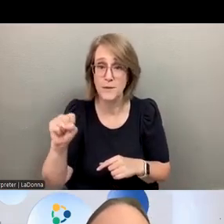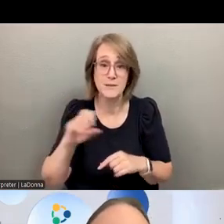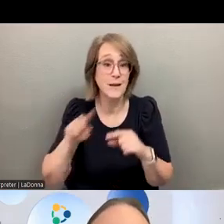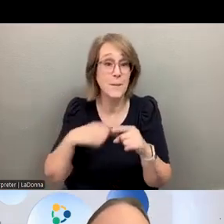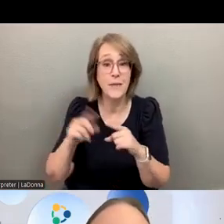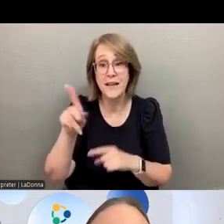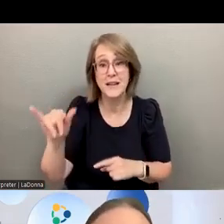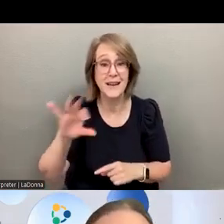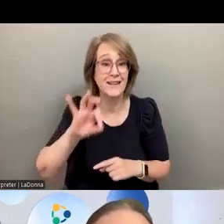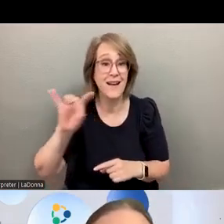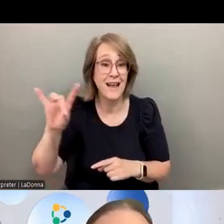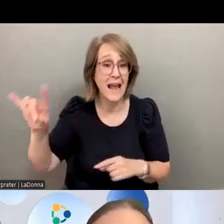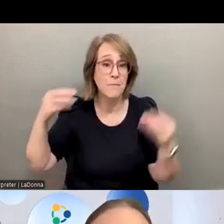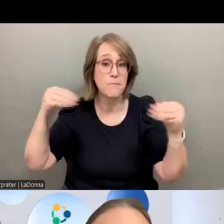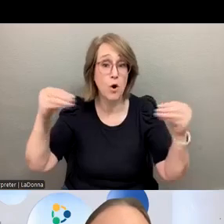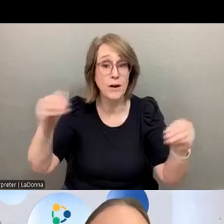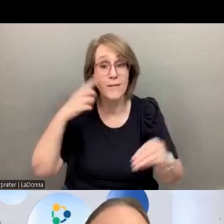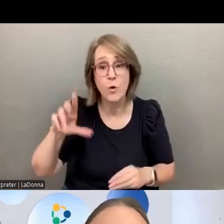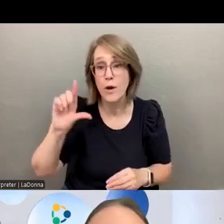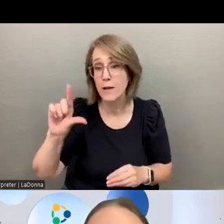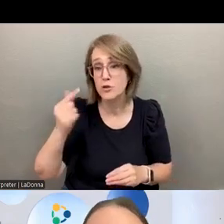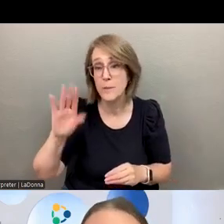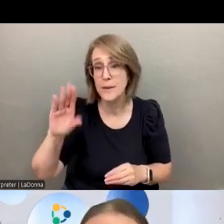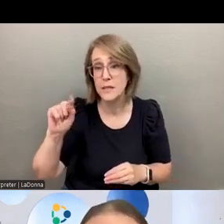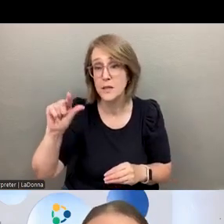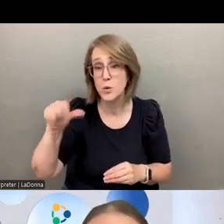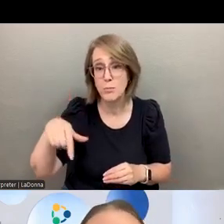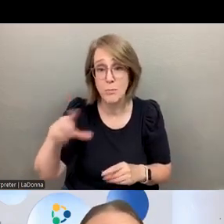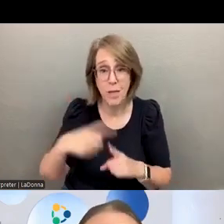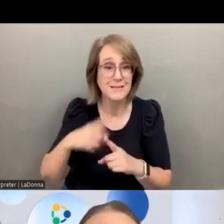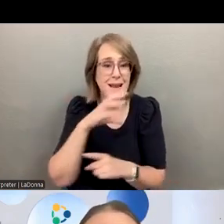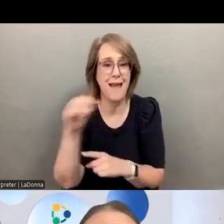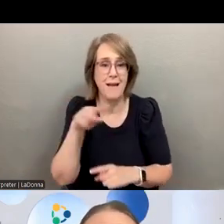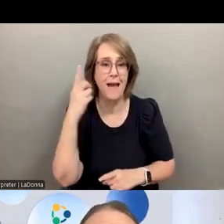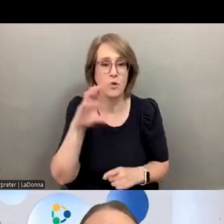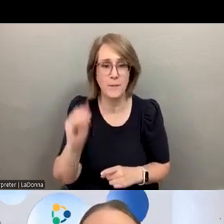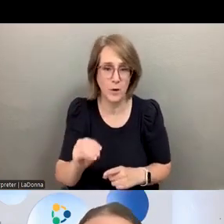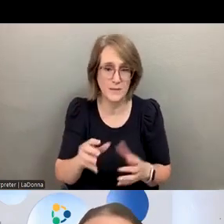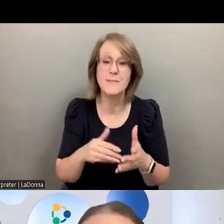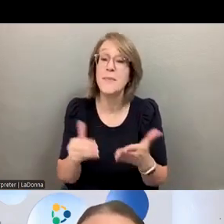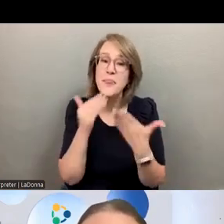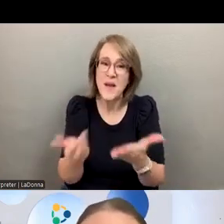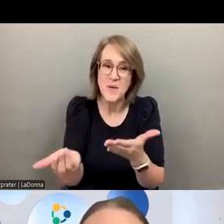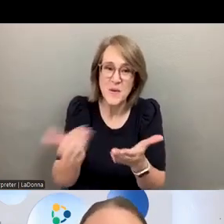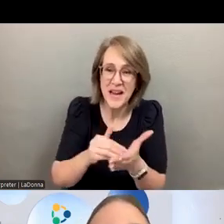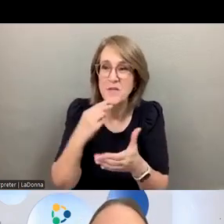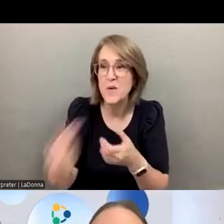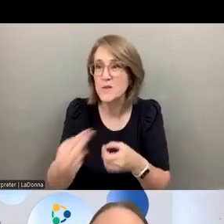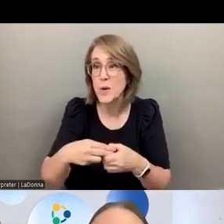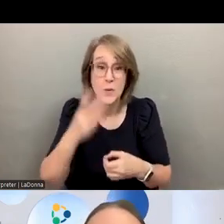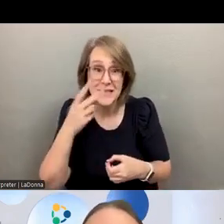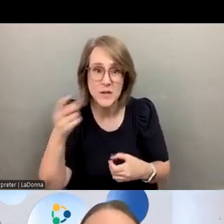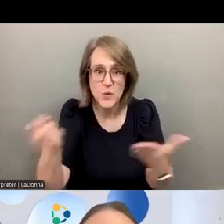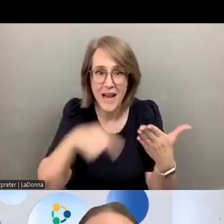Kentucky 988 marketing for LGBTQ plus and African-Americans. In the meantime, I want to thank you all for joining us today, and we'll see you next